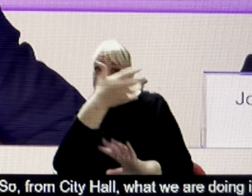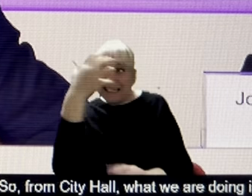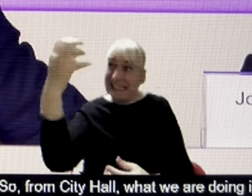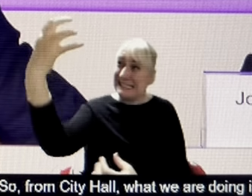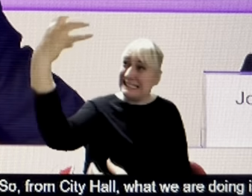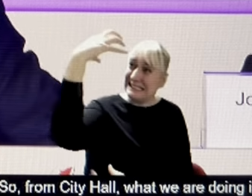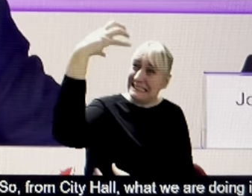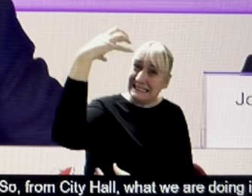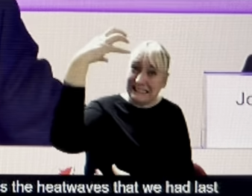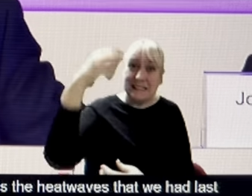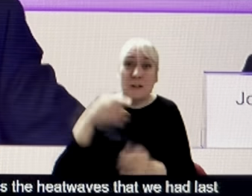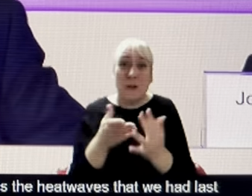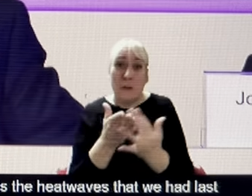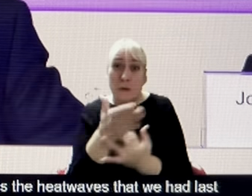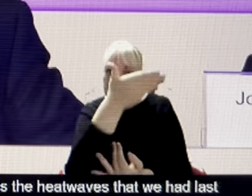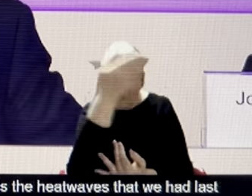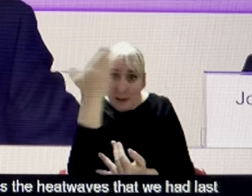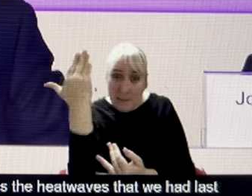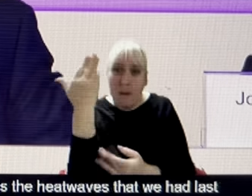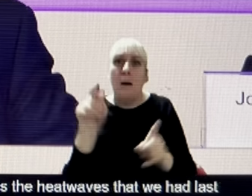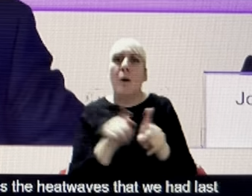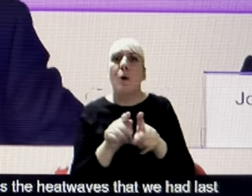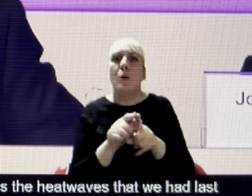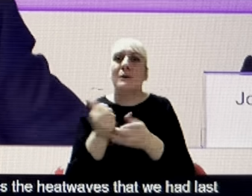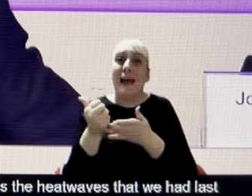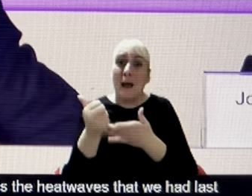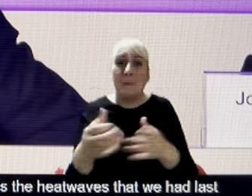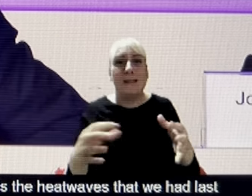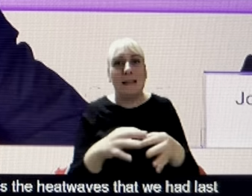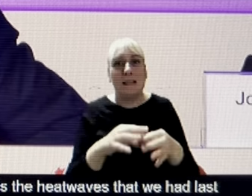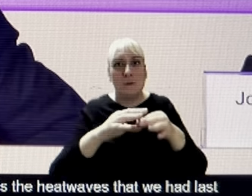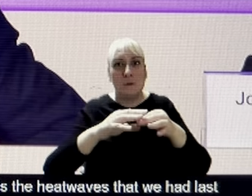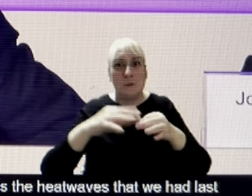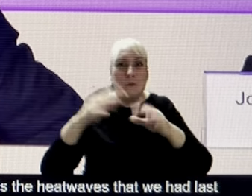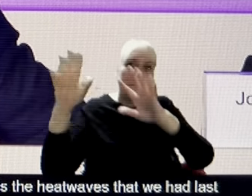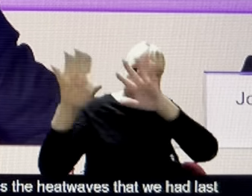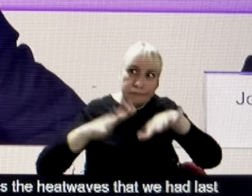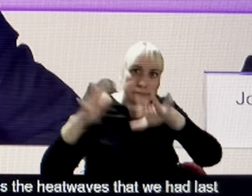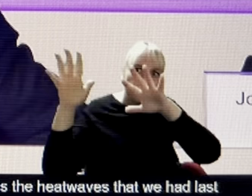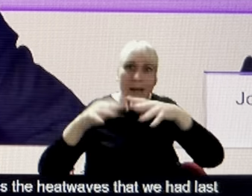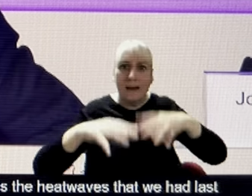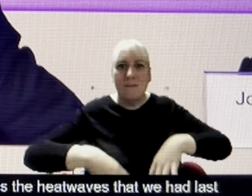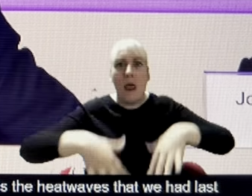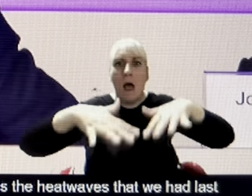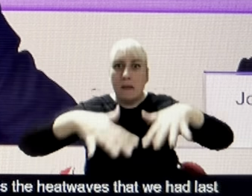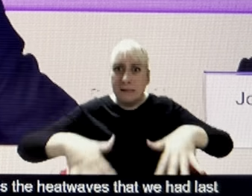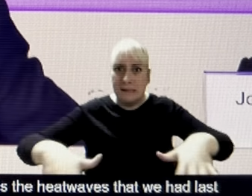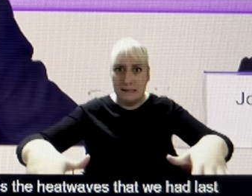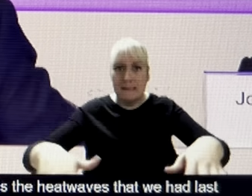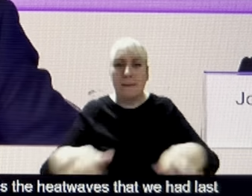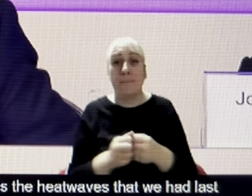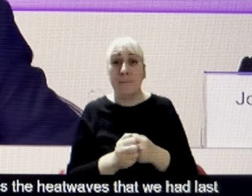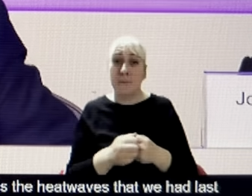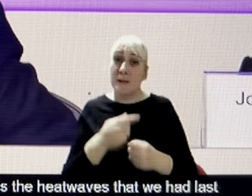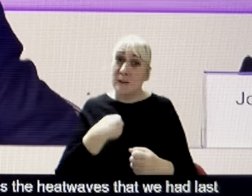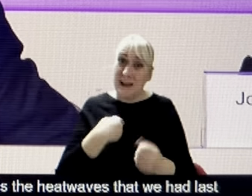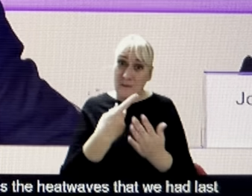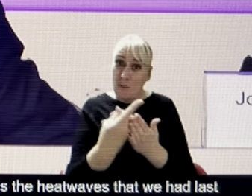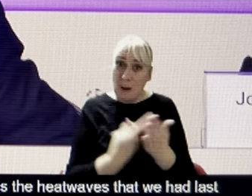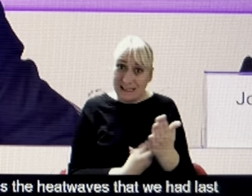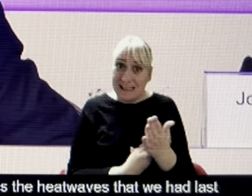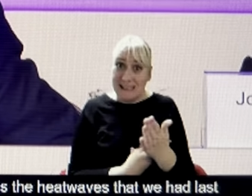as well. So we've got policies in our London plan to support local communities and local councils to make sure we keep what we have